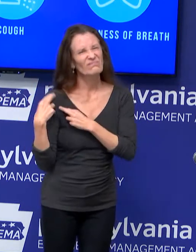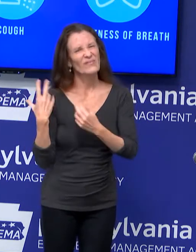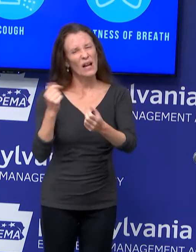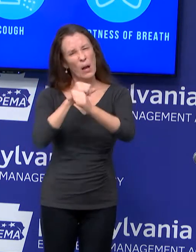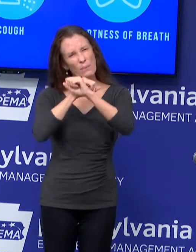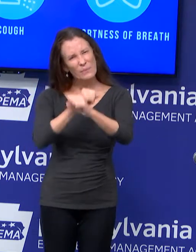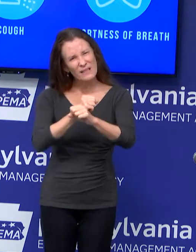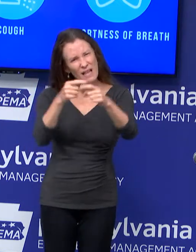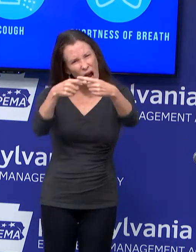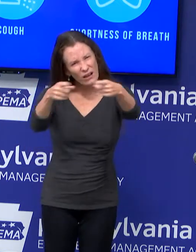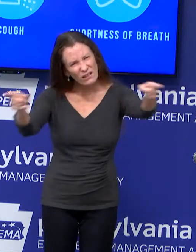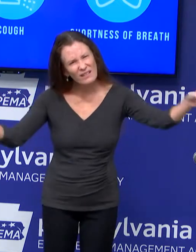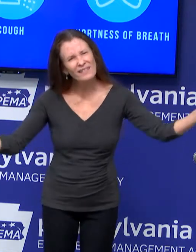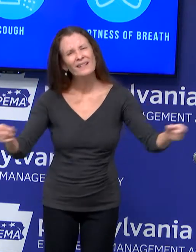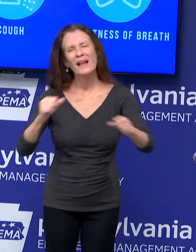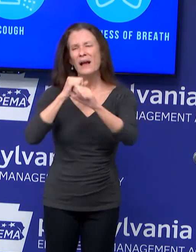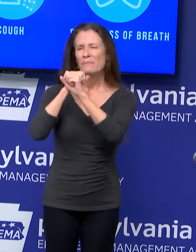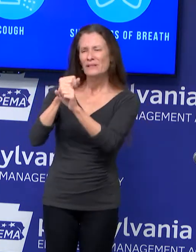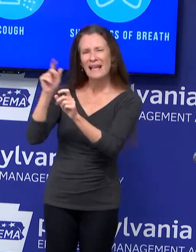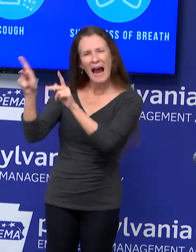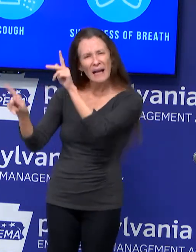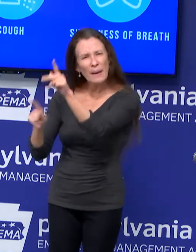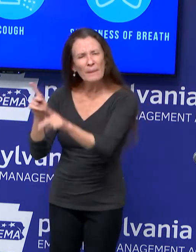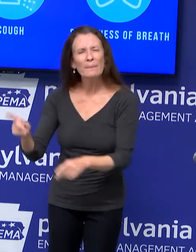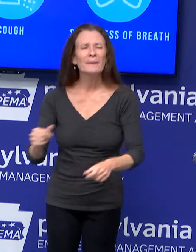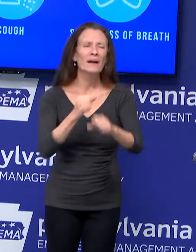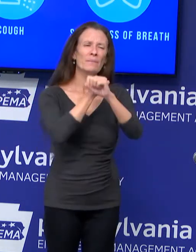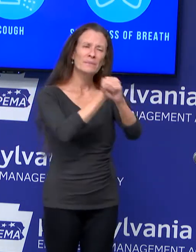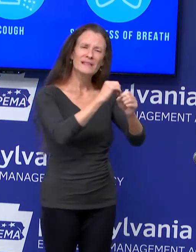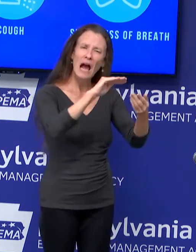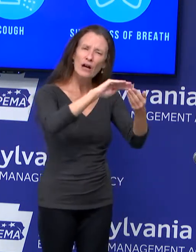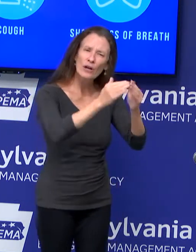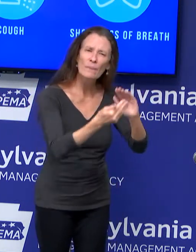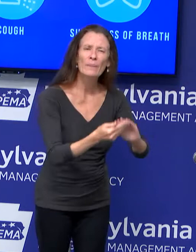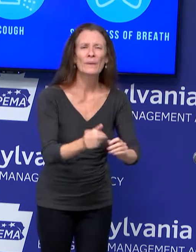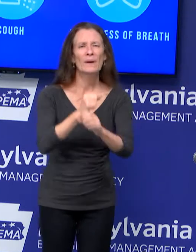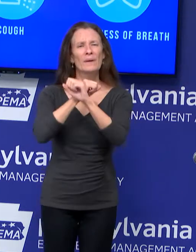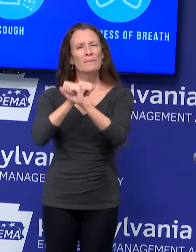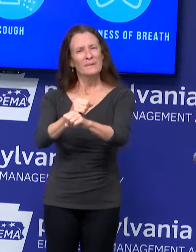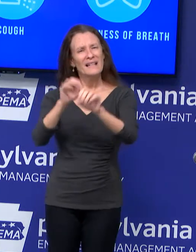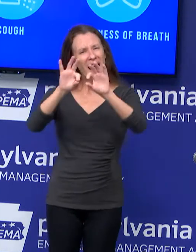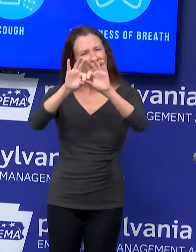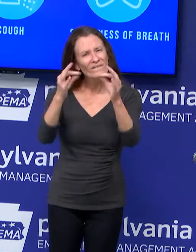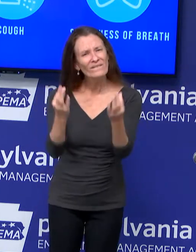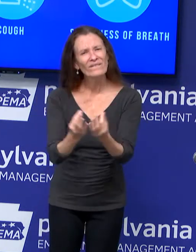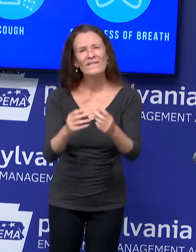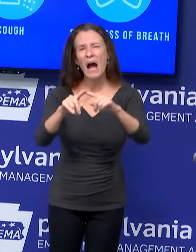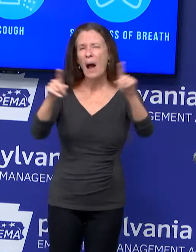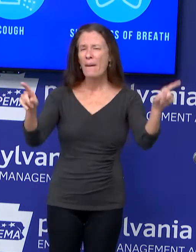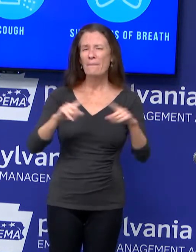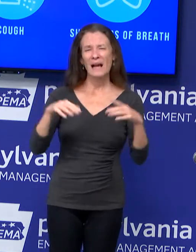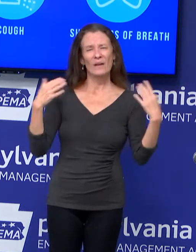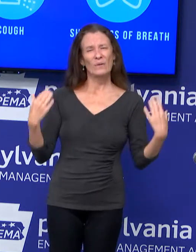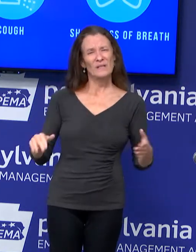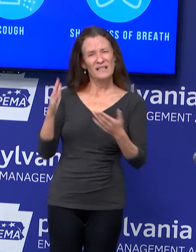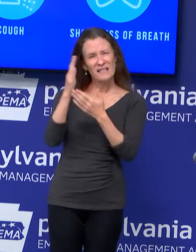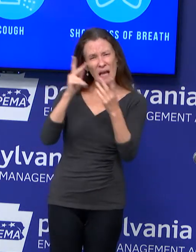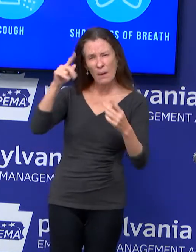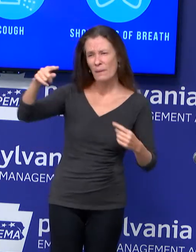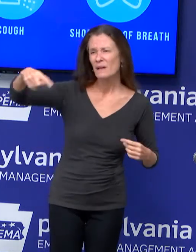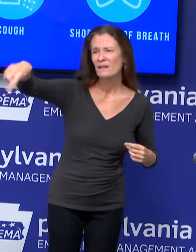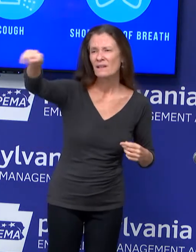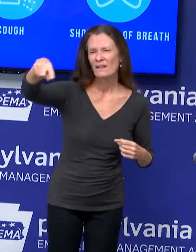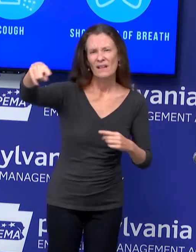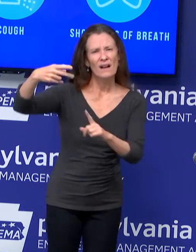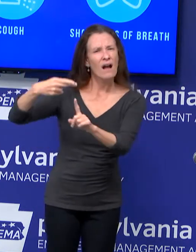communities, and our most vulnerable Pennsylvanians from COVID-19. We can control the spread of this virus,